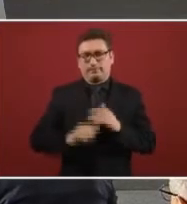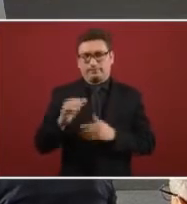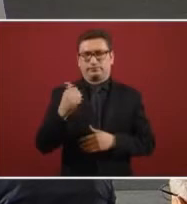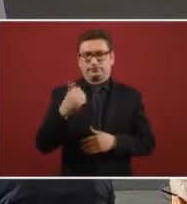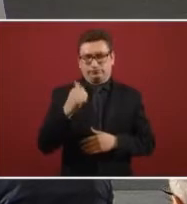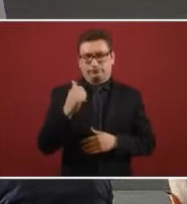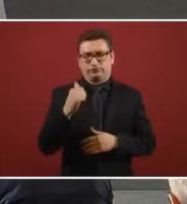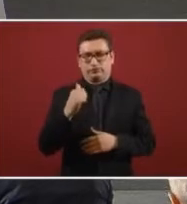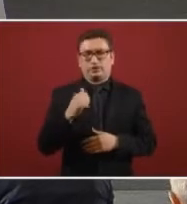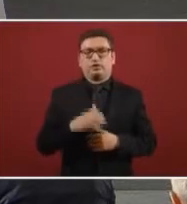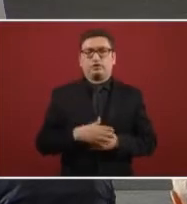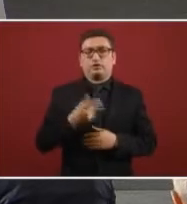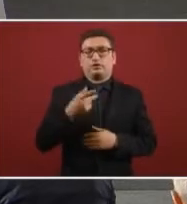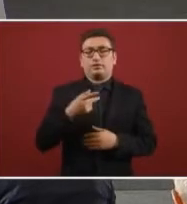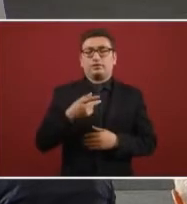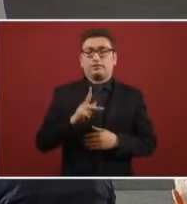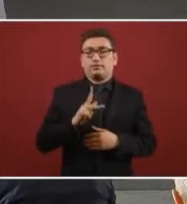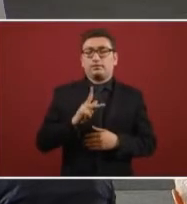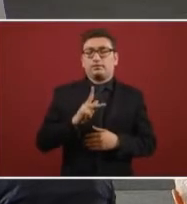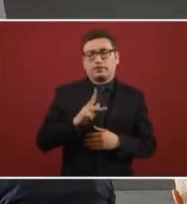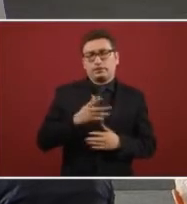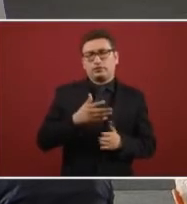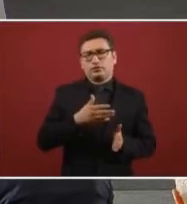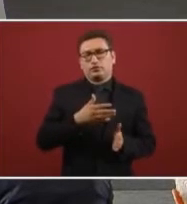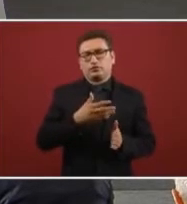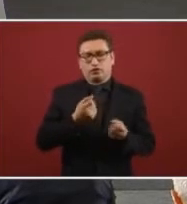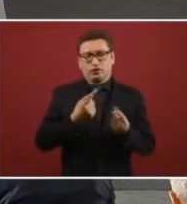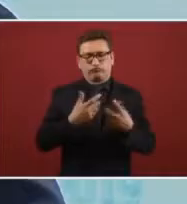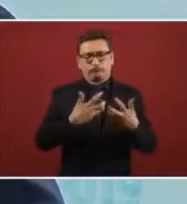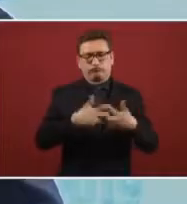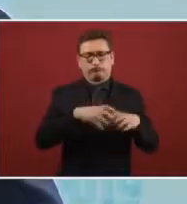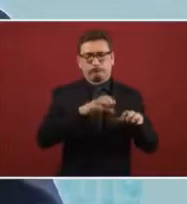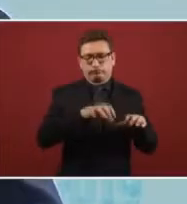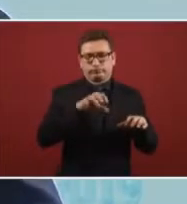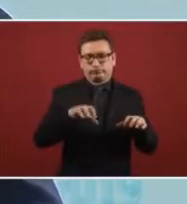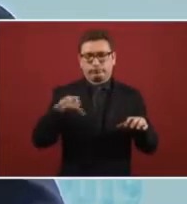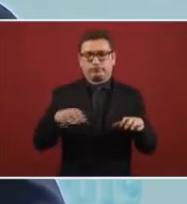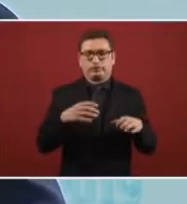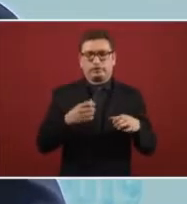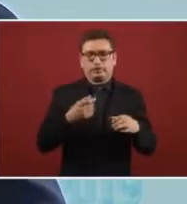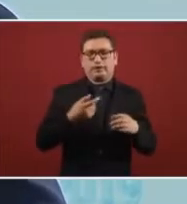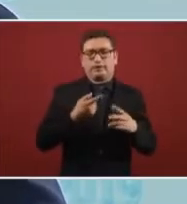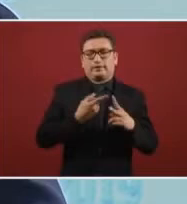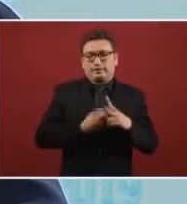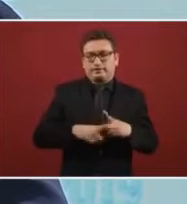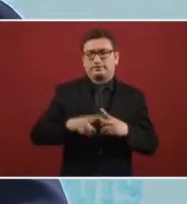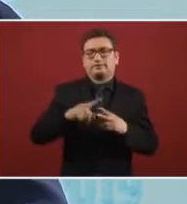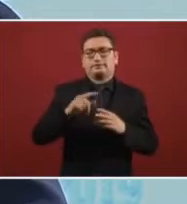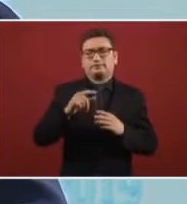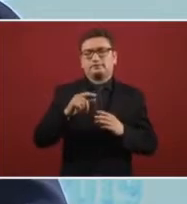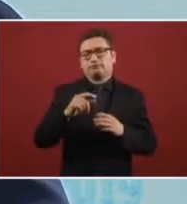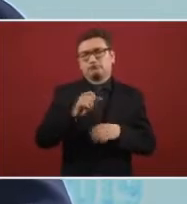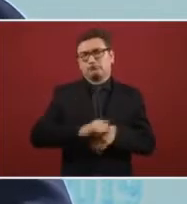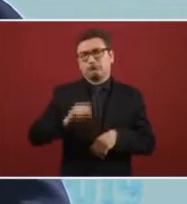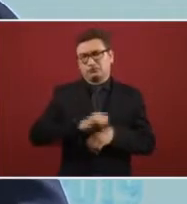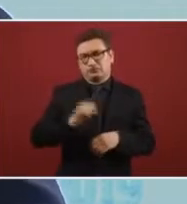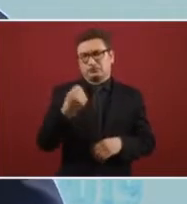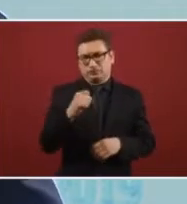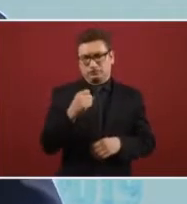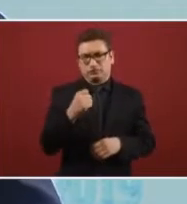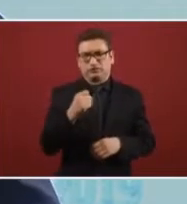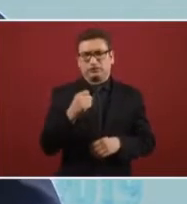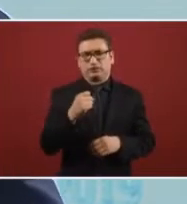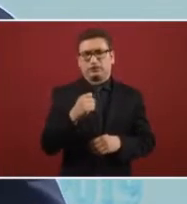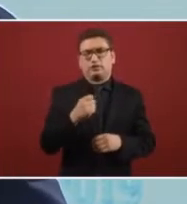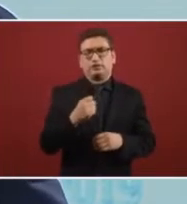month of August but actually we started with some of the plants the first few uh... weeks of